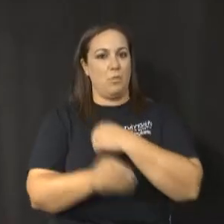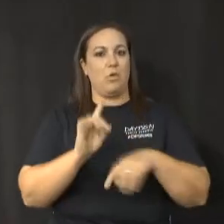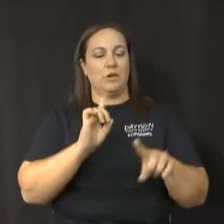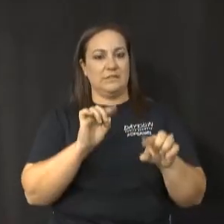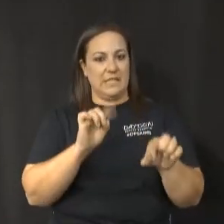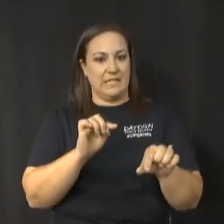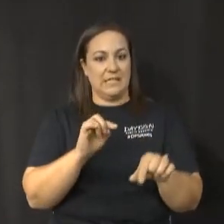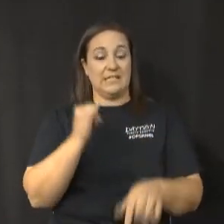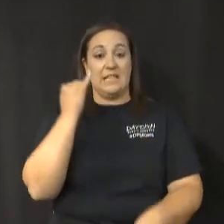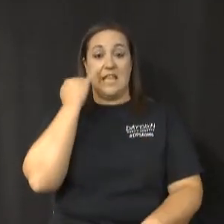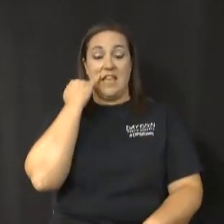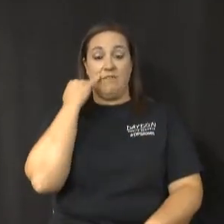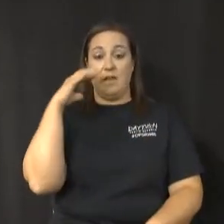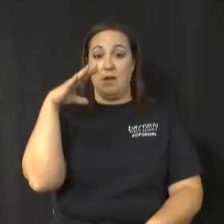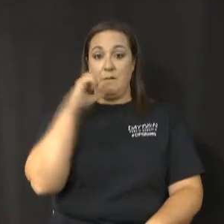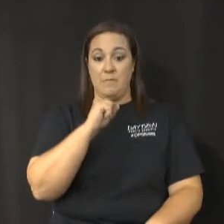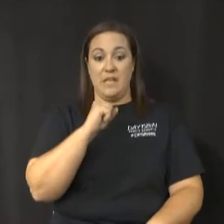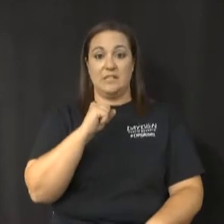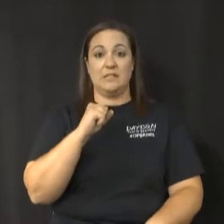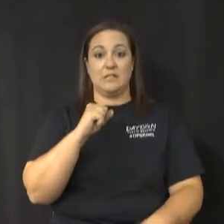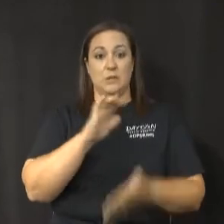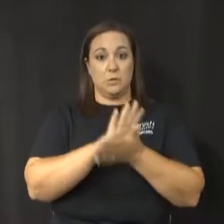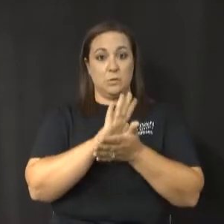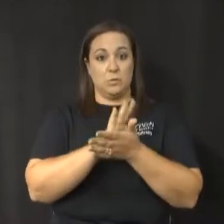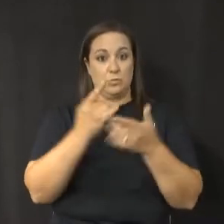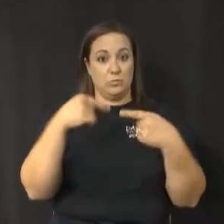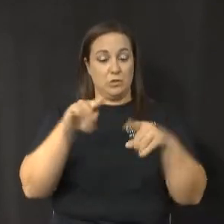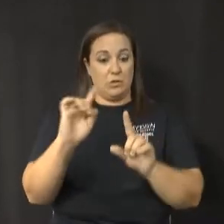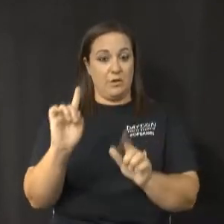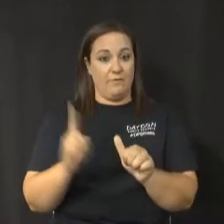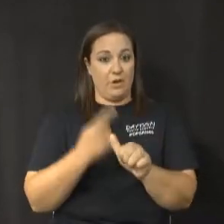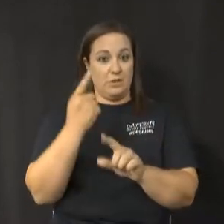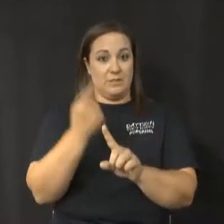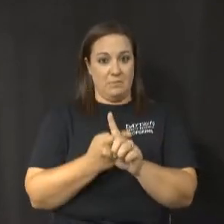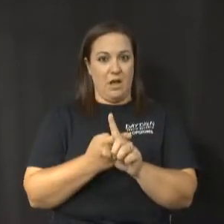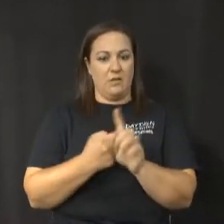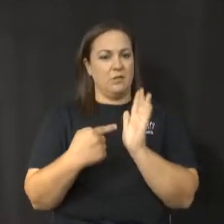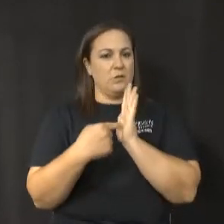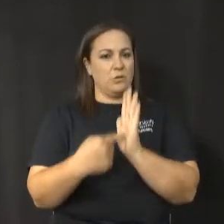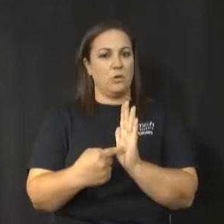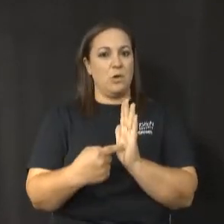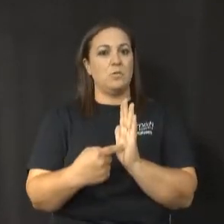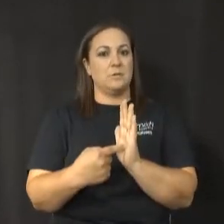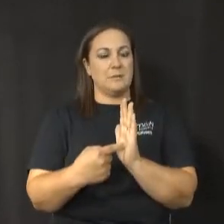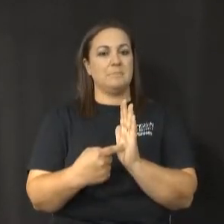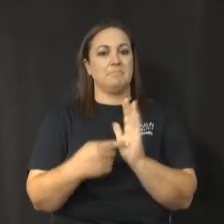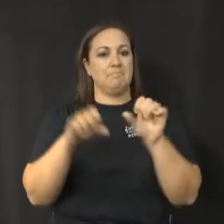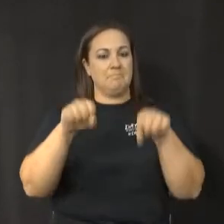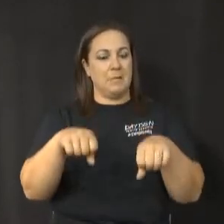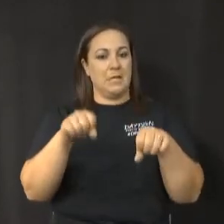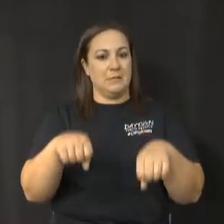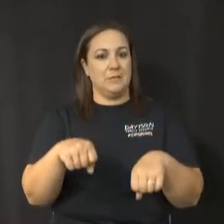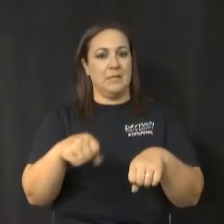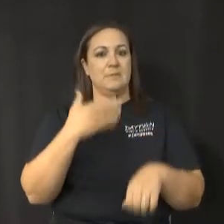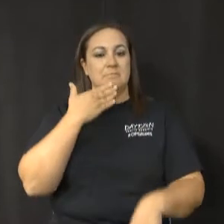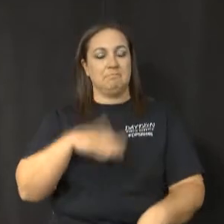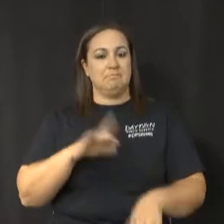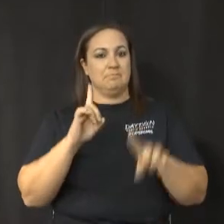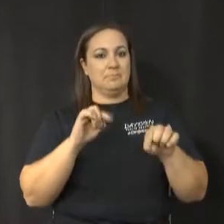in the first month of school is a predictor of poor attendance for the rest of the school year.